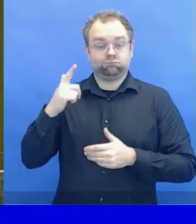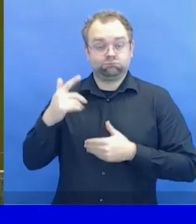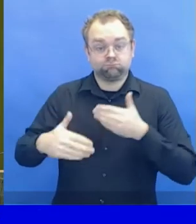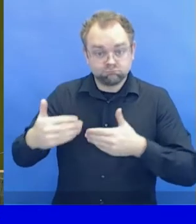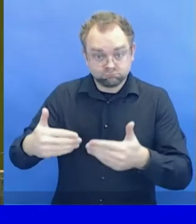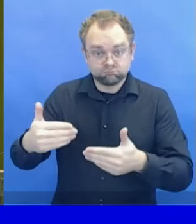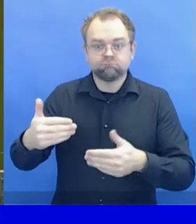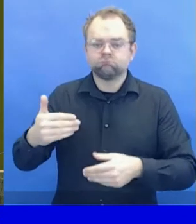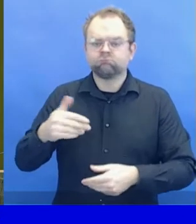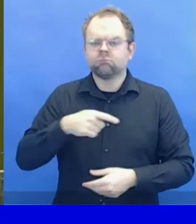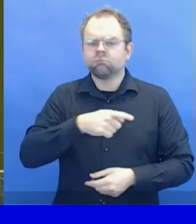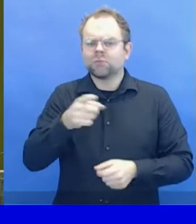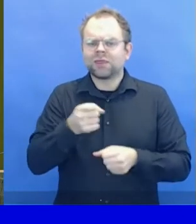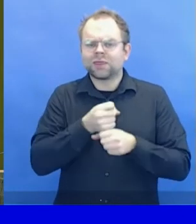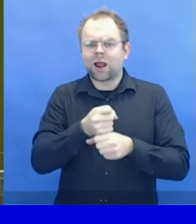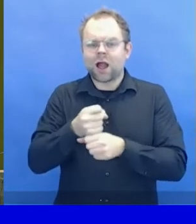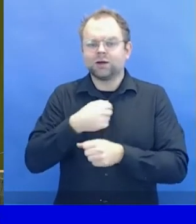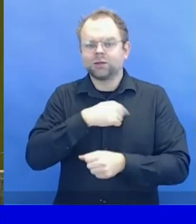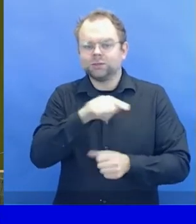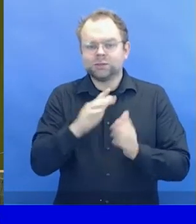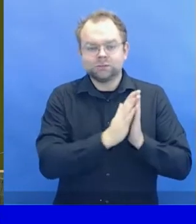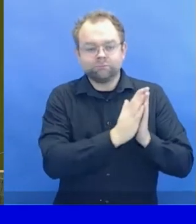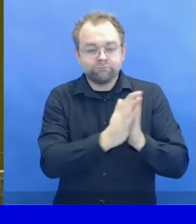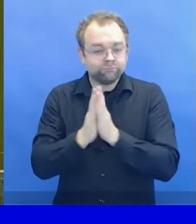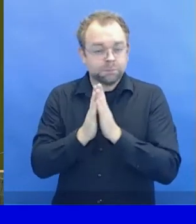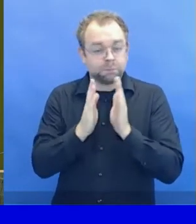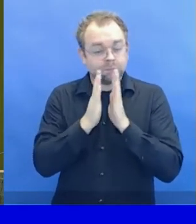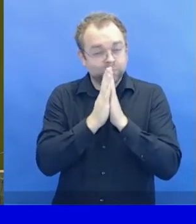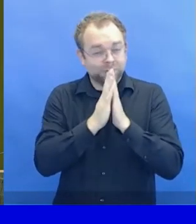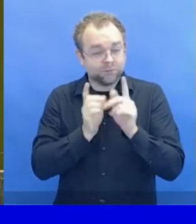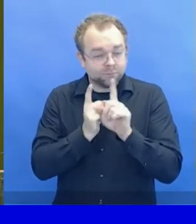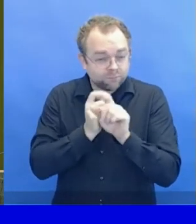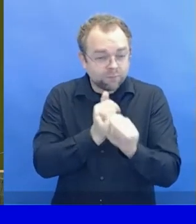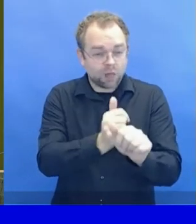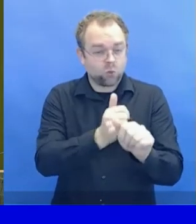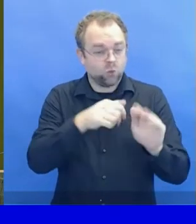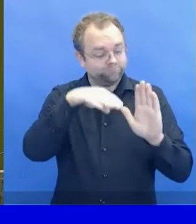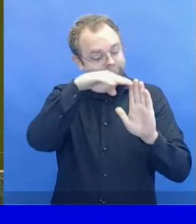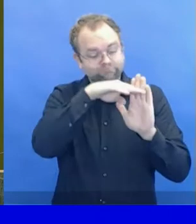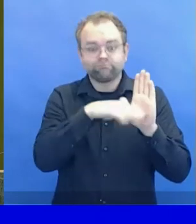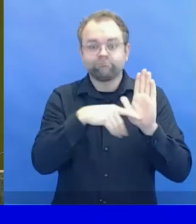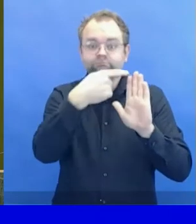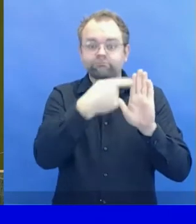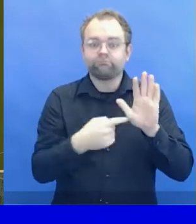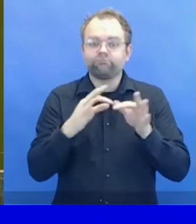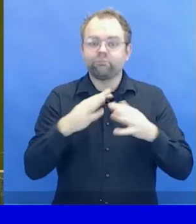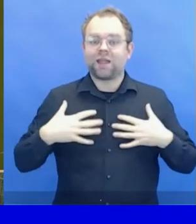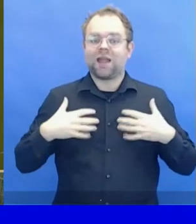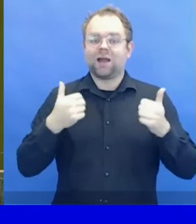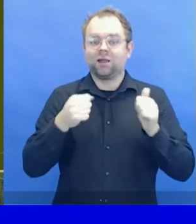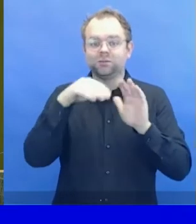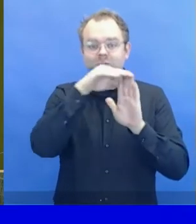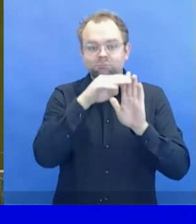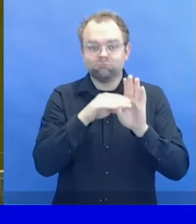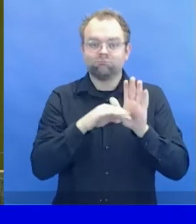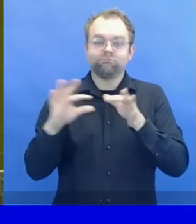The non-respect of these guidelines may lead to reclassification of the meeting as high risk,